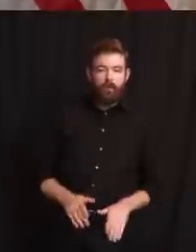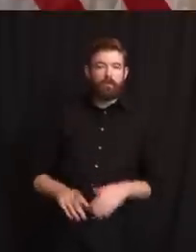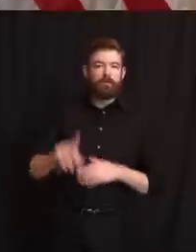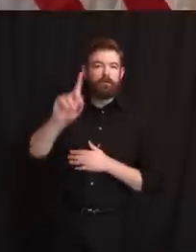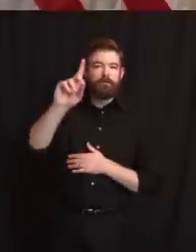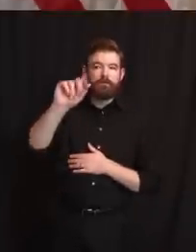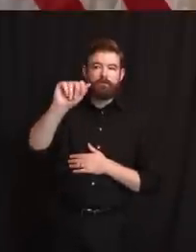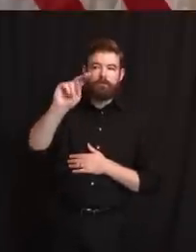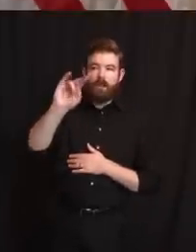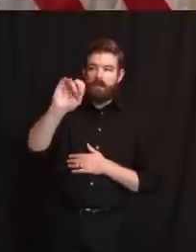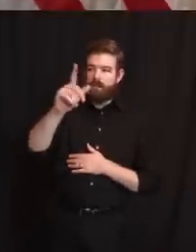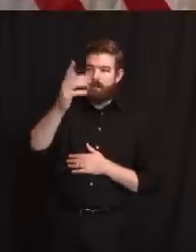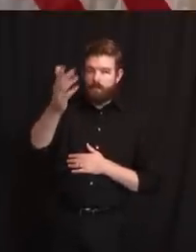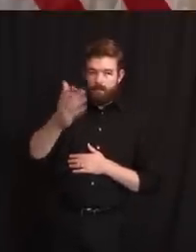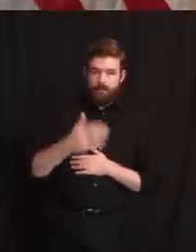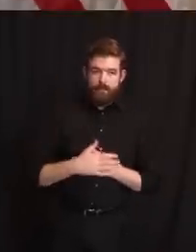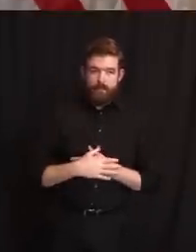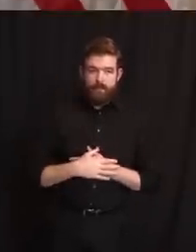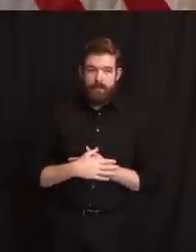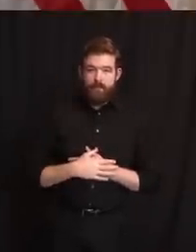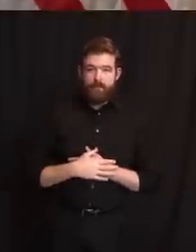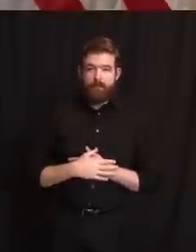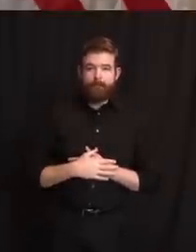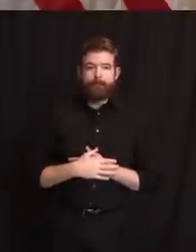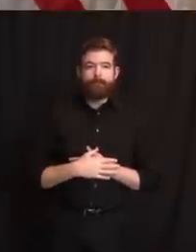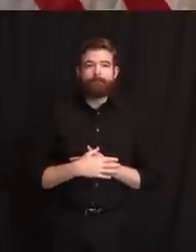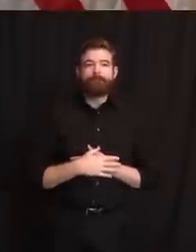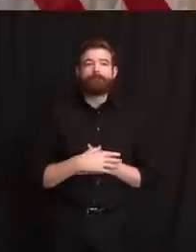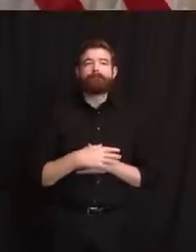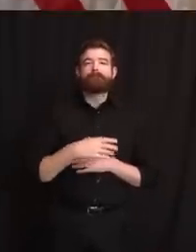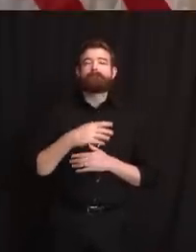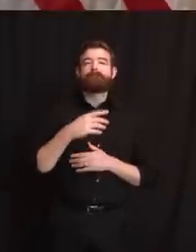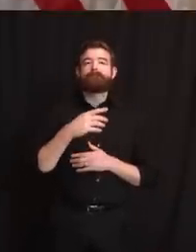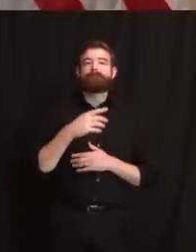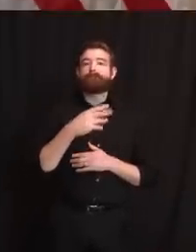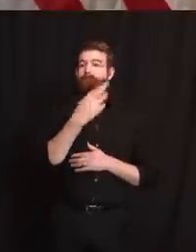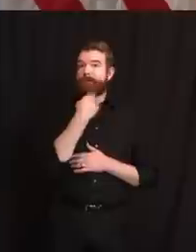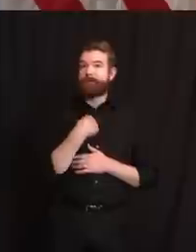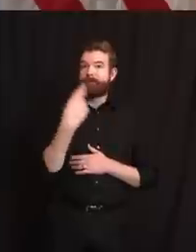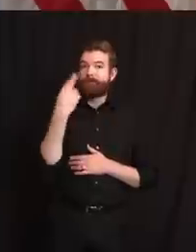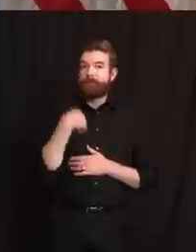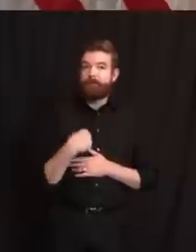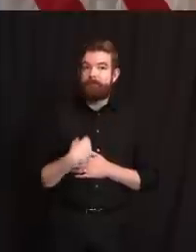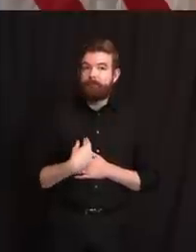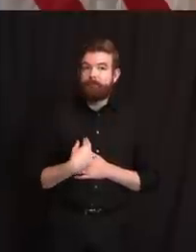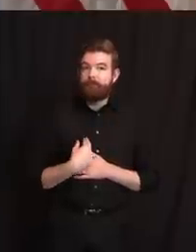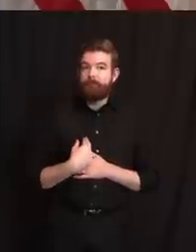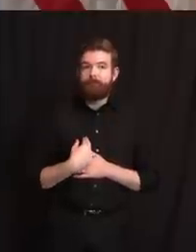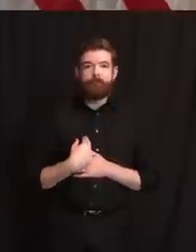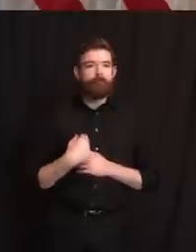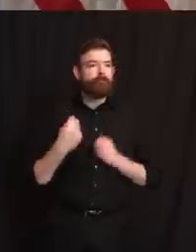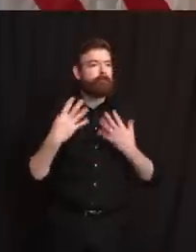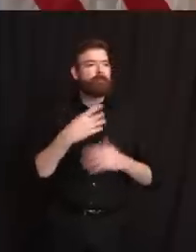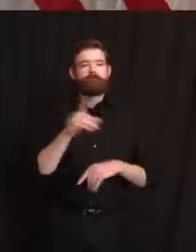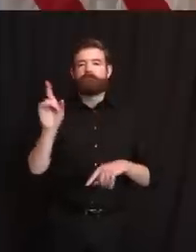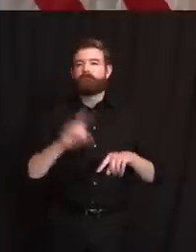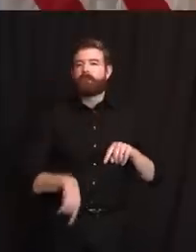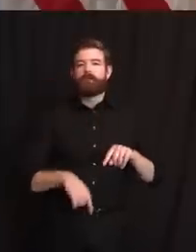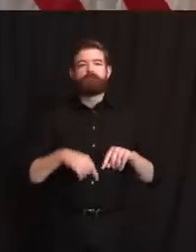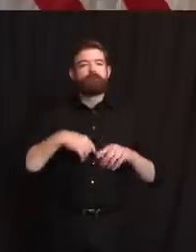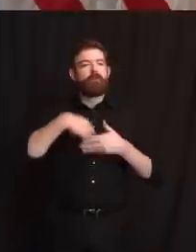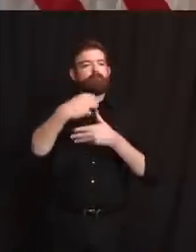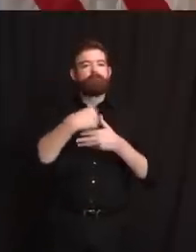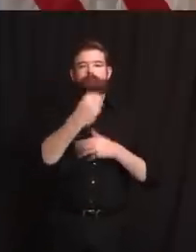Regarding the restaurants on phase two, a lot of restaurants might not be in a position to offer outdoor dining just because they lack outdoor